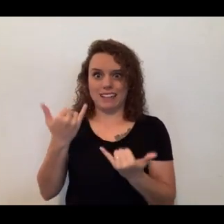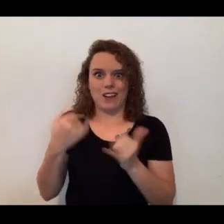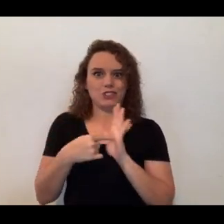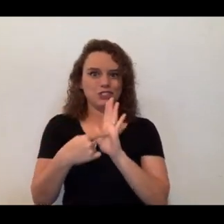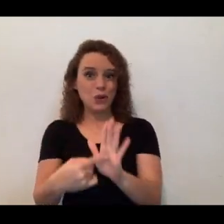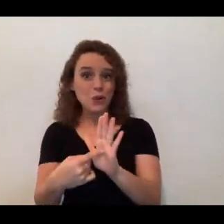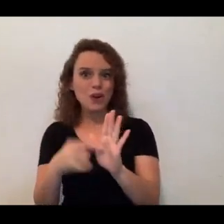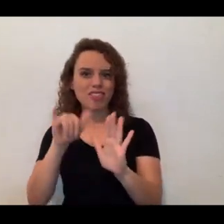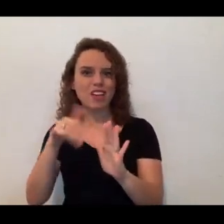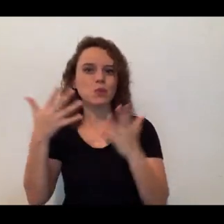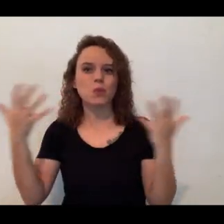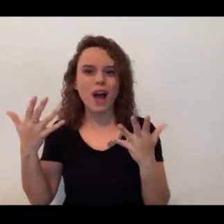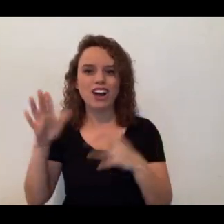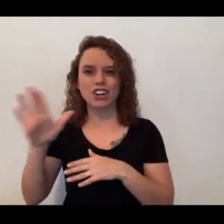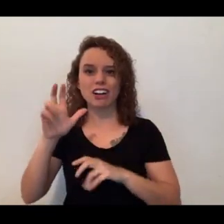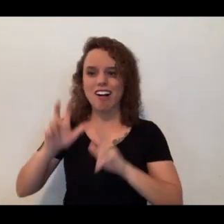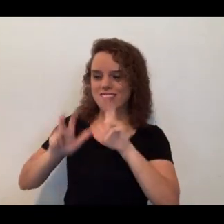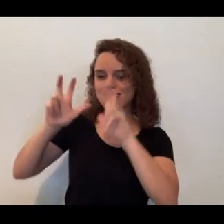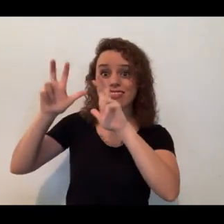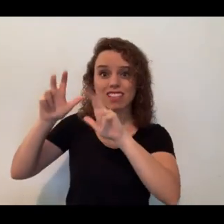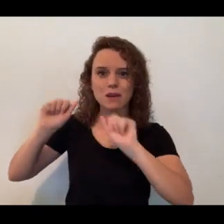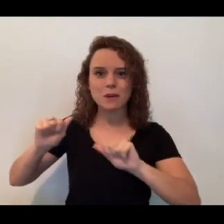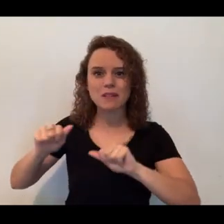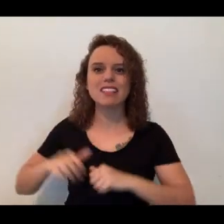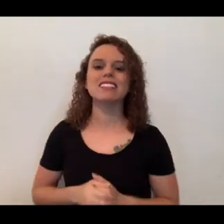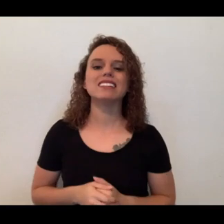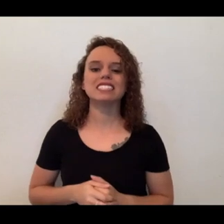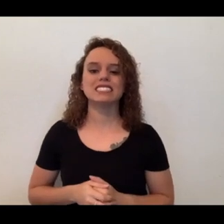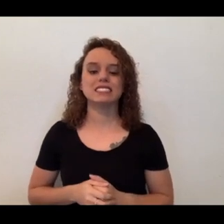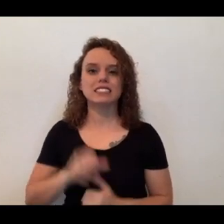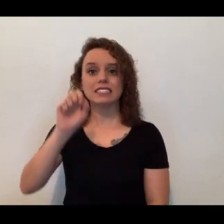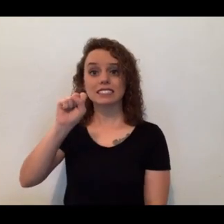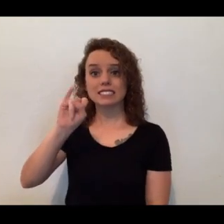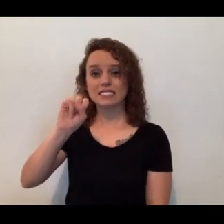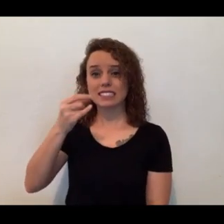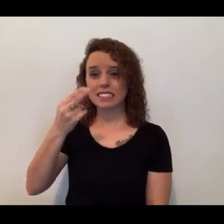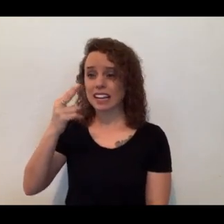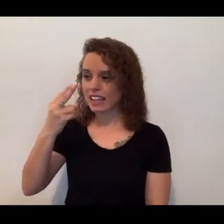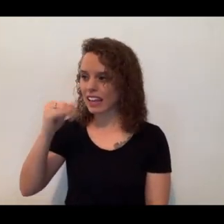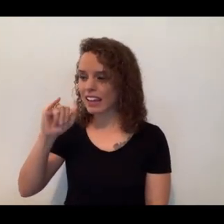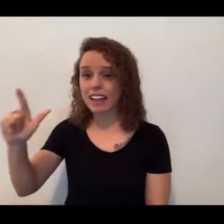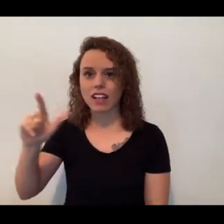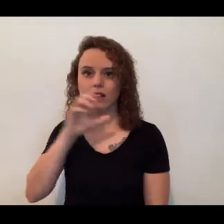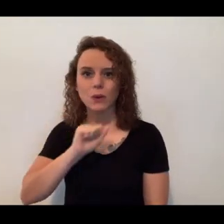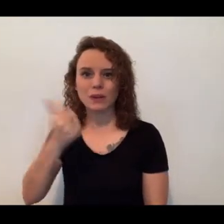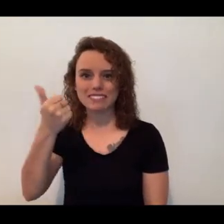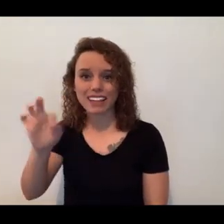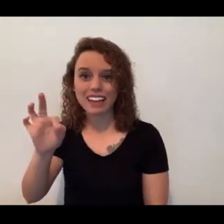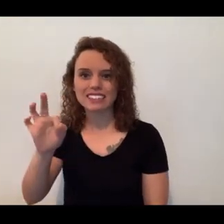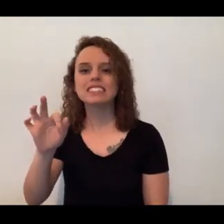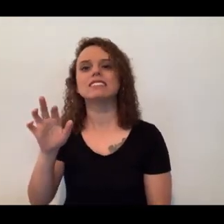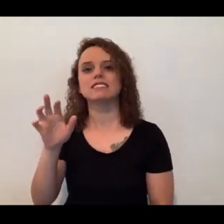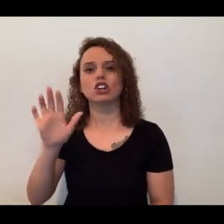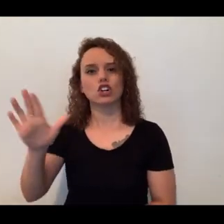and that's her climbing ability. Those are wrong. Now Ciel here is 19 years old. They have a lifespan that's pretty similar to that of an average